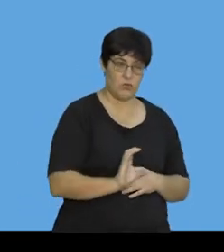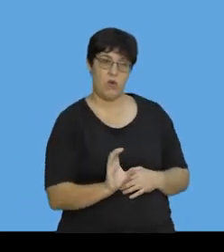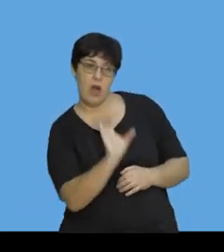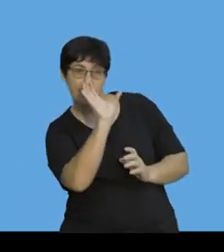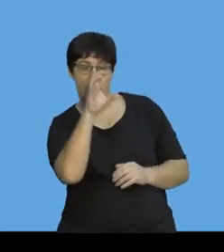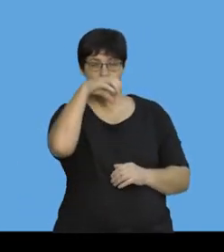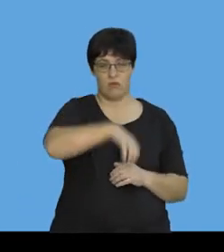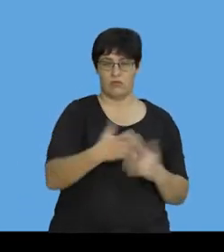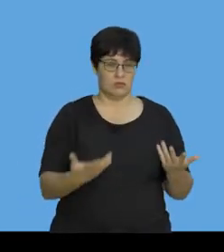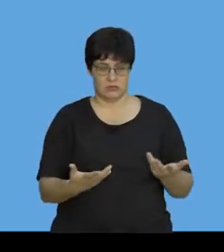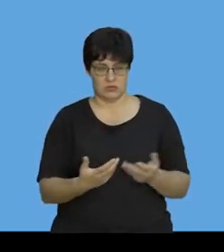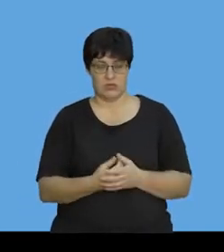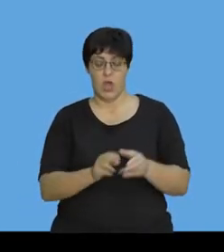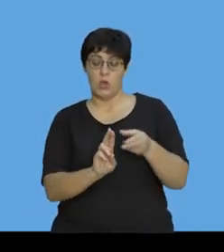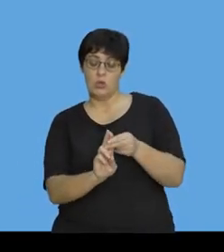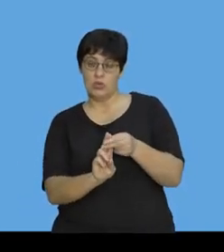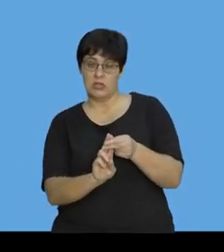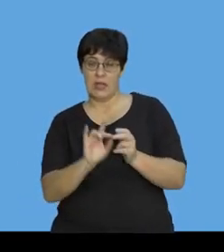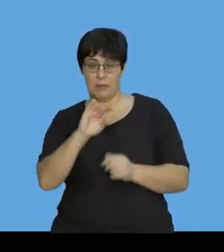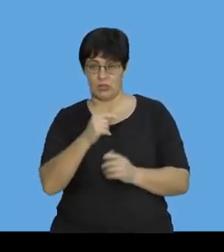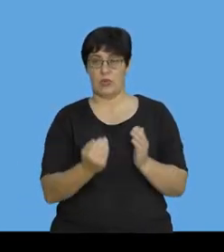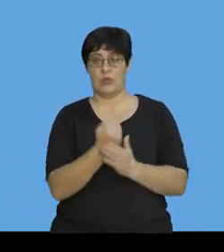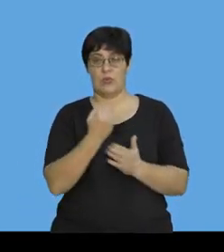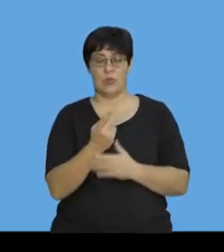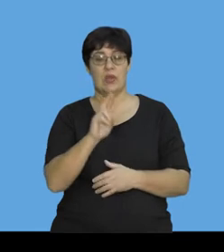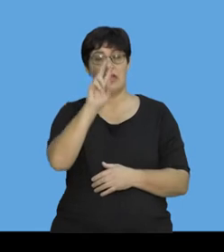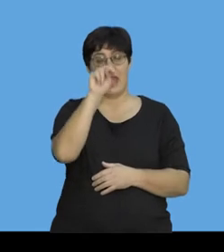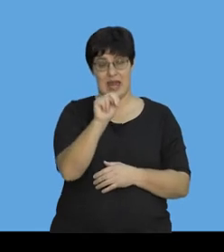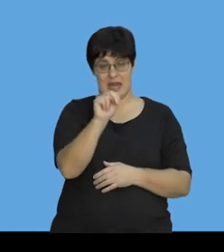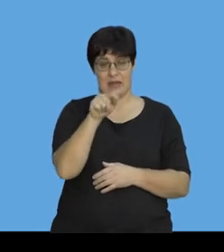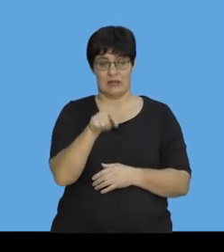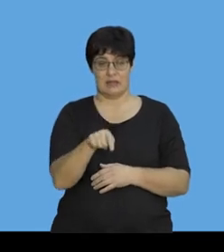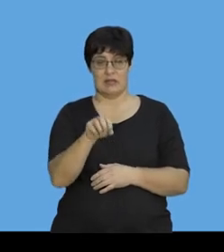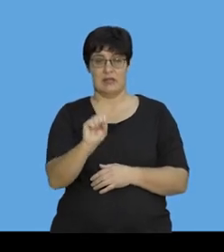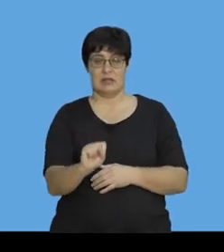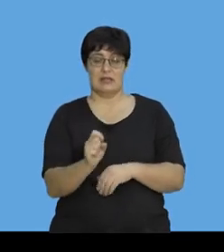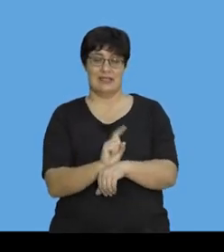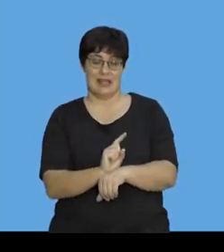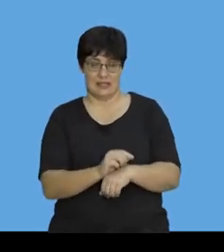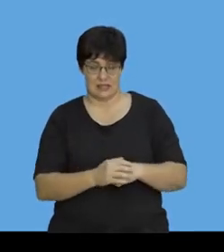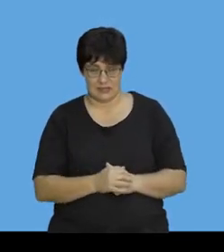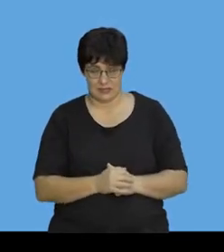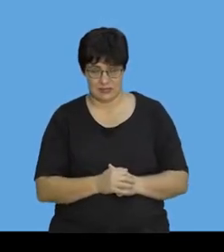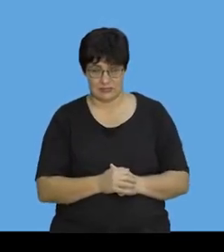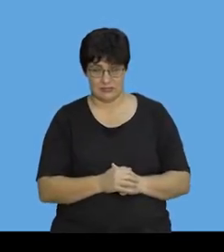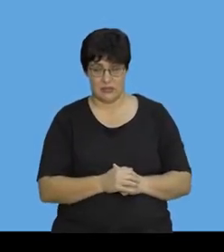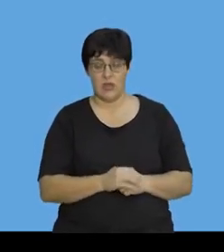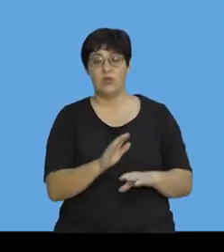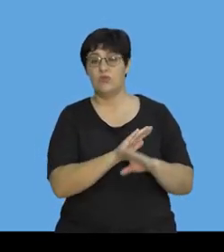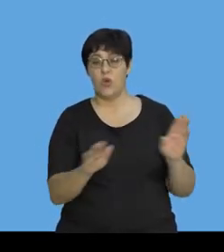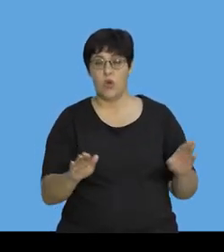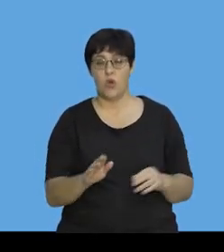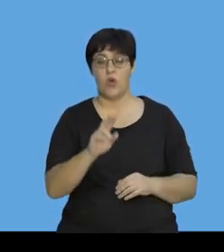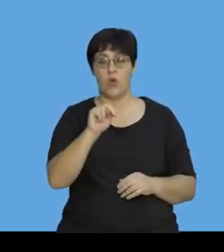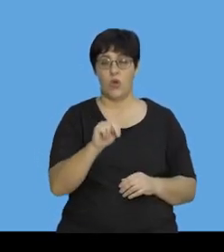The unit of impulse is something new. It's Newton seconds, not